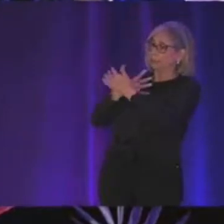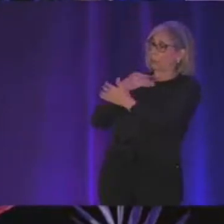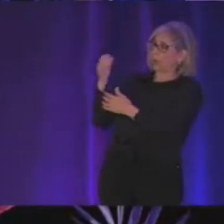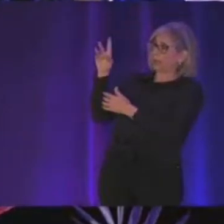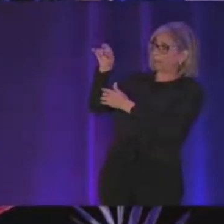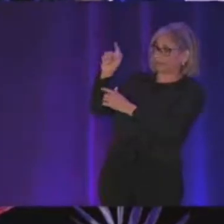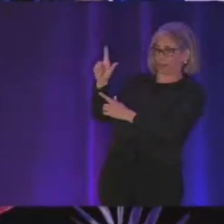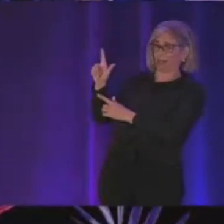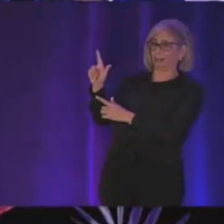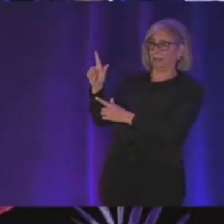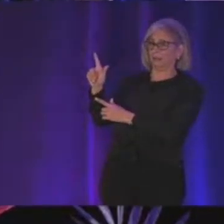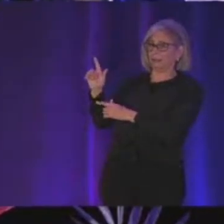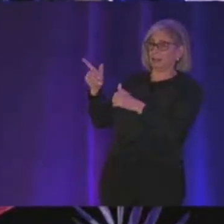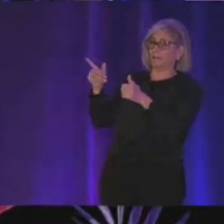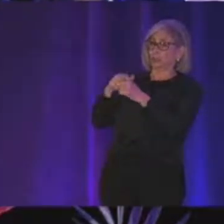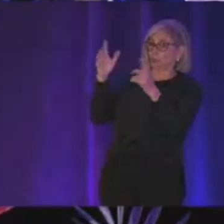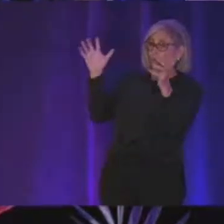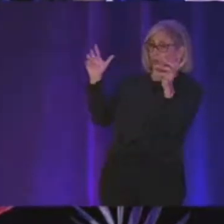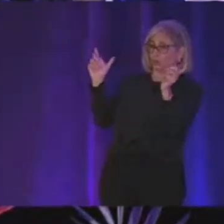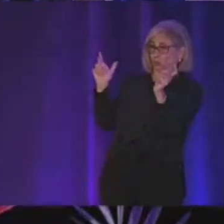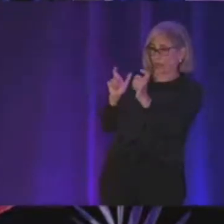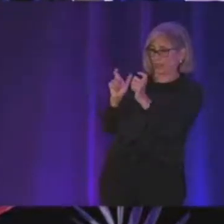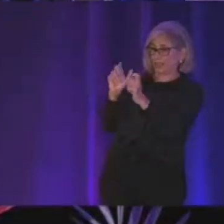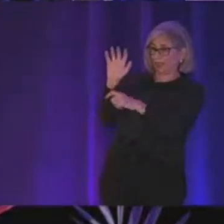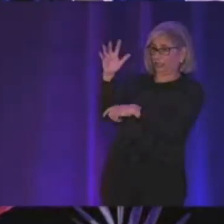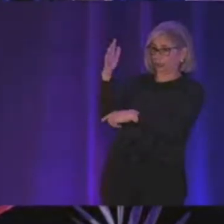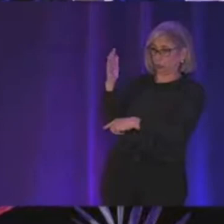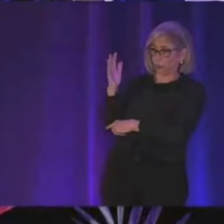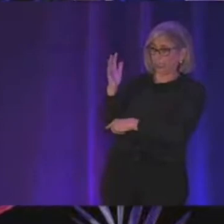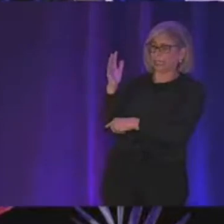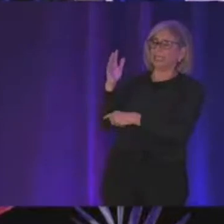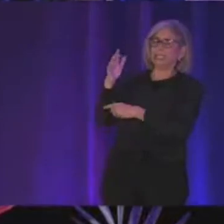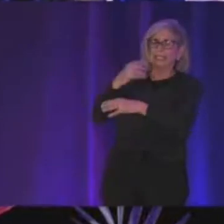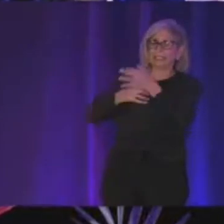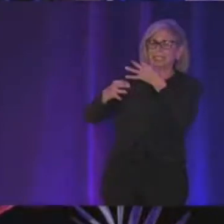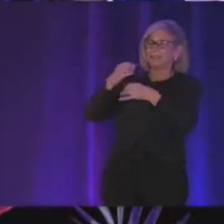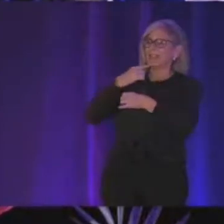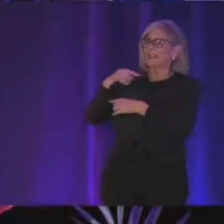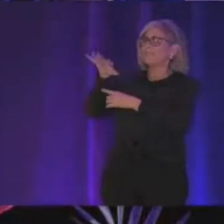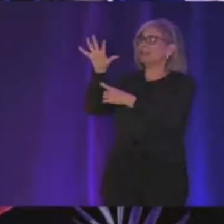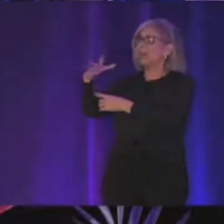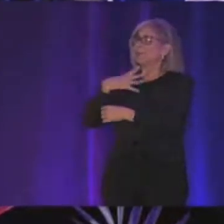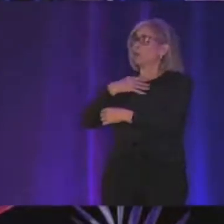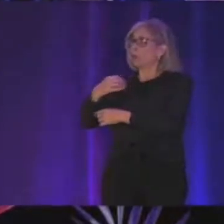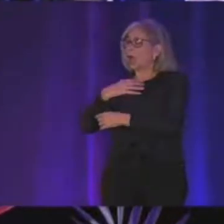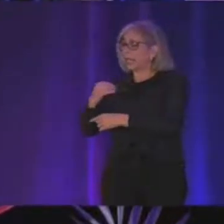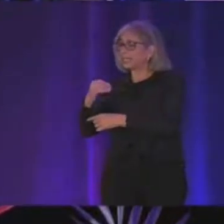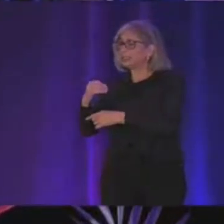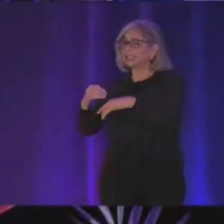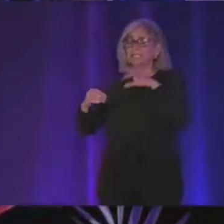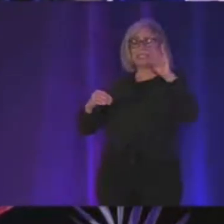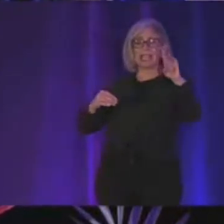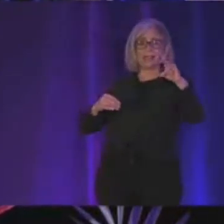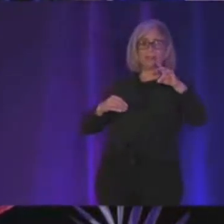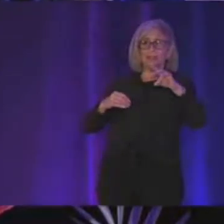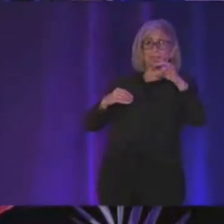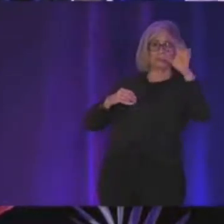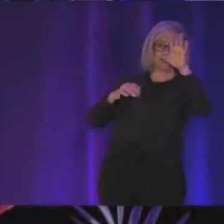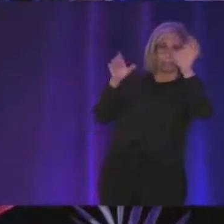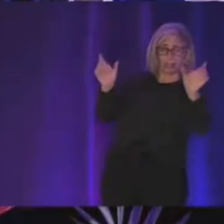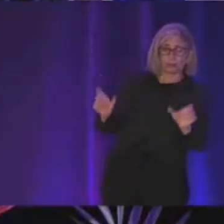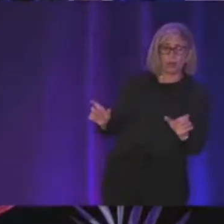idea that comes to mind in order to compress it is instead of saying like oh there's like five white pixels in a row and seven white pixels in a row like